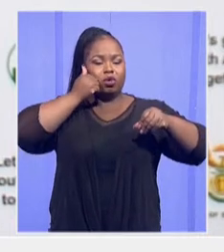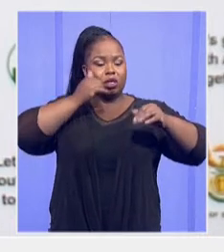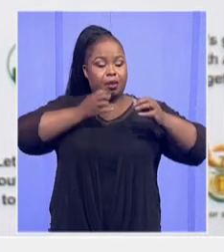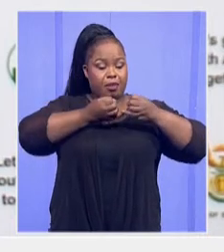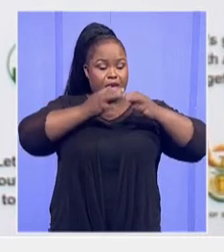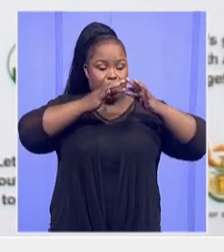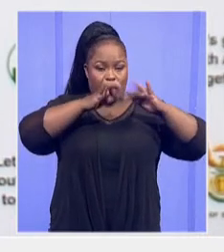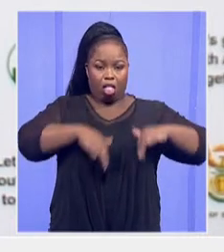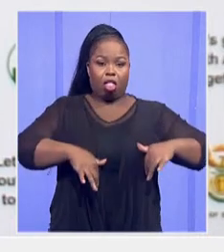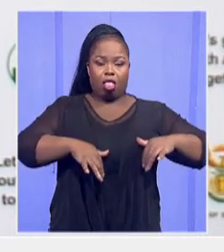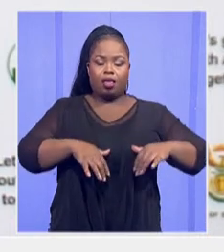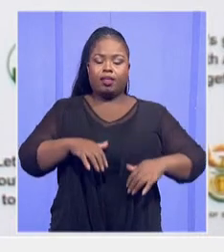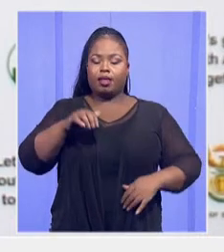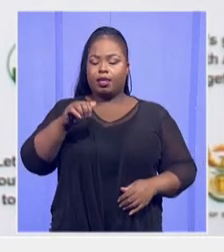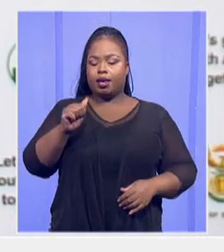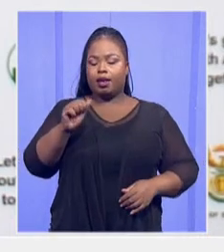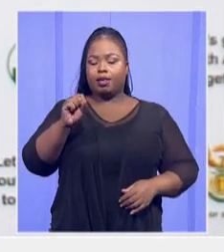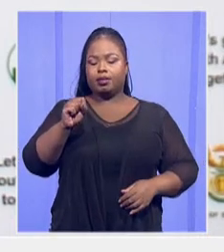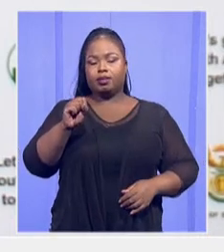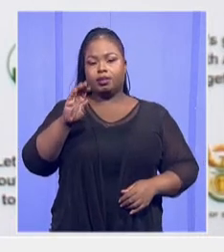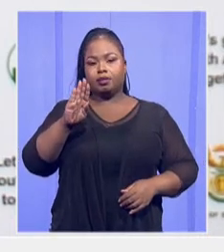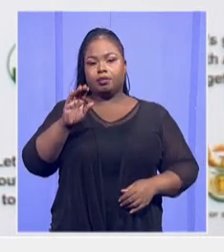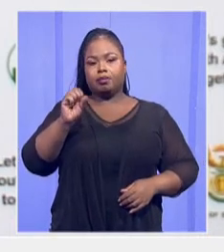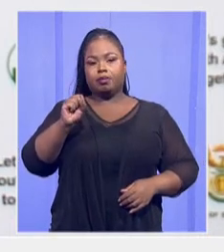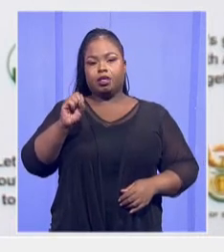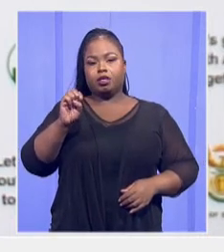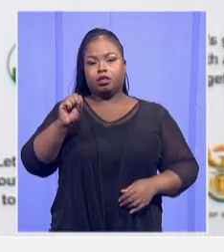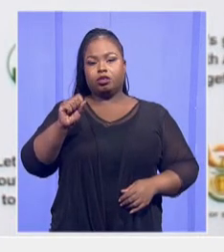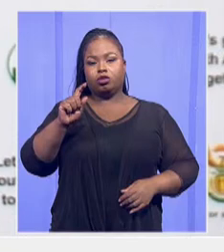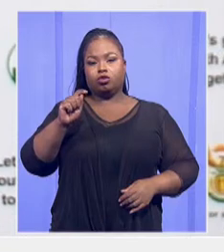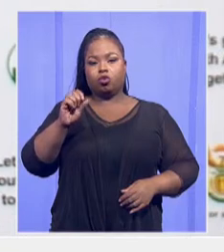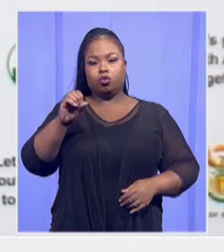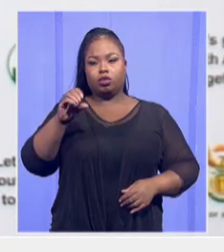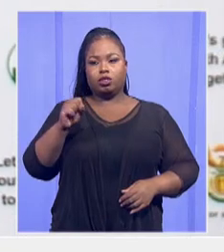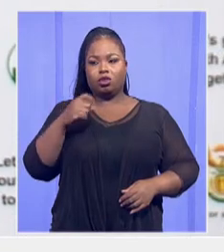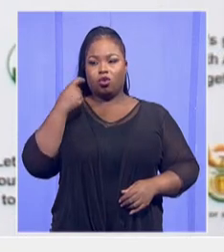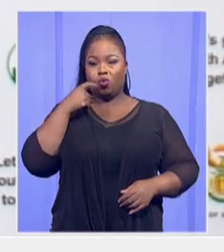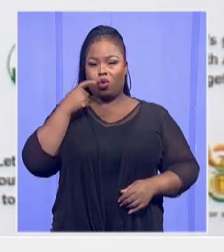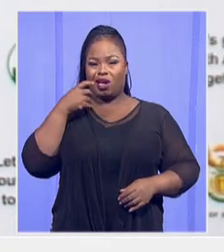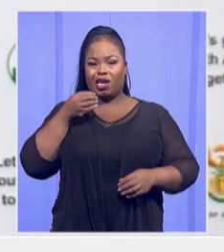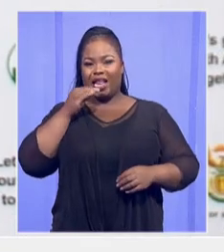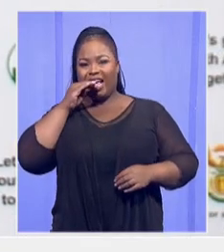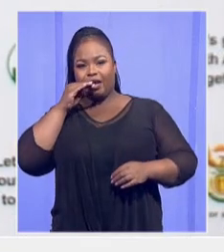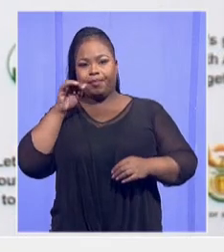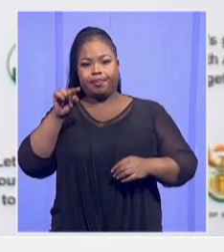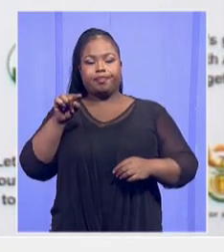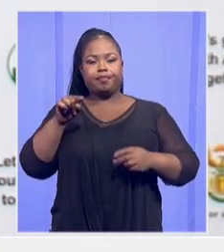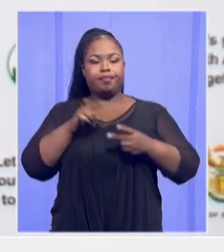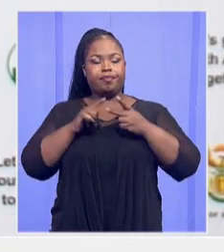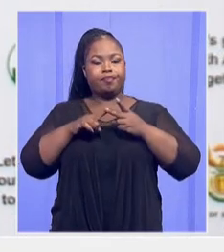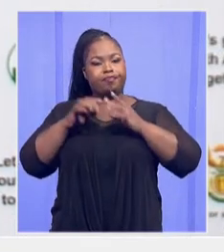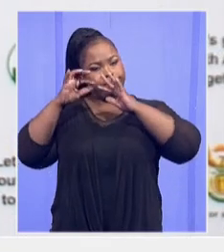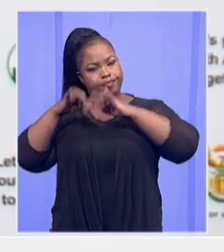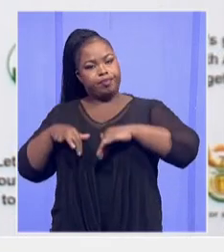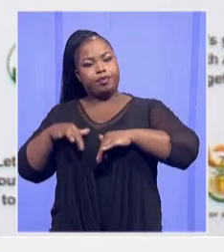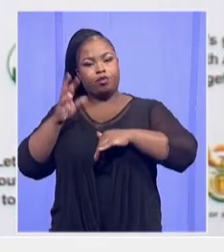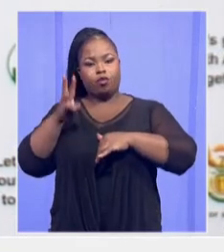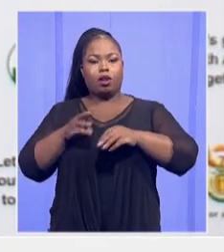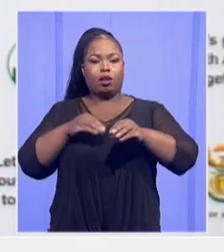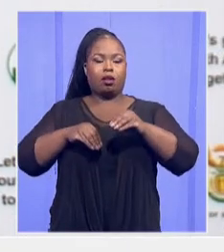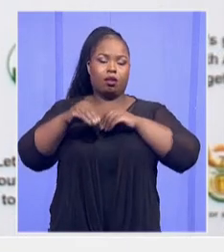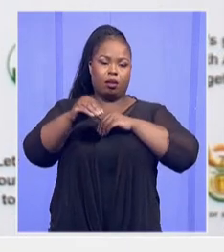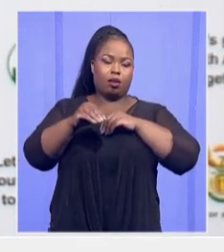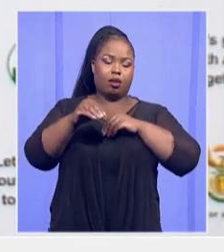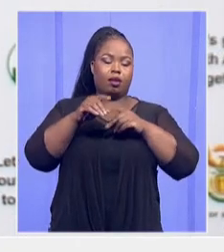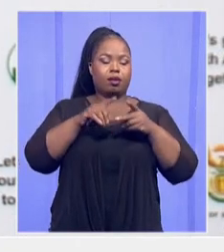we are looking at replacing those as well. Planky school in the Western Cape. We have